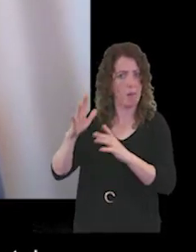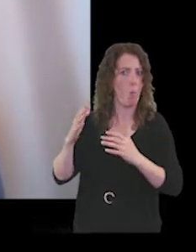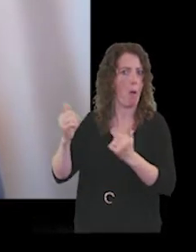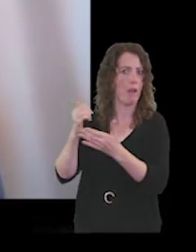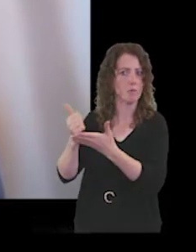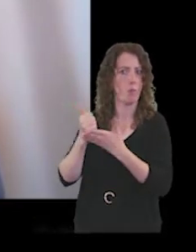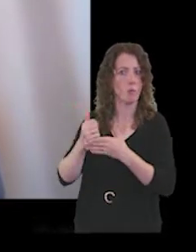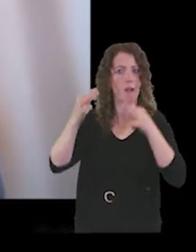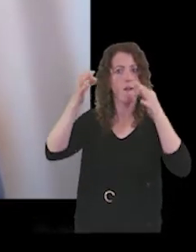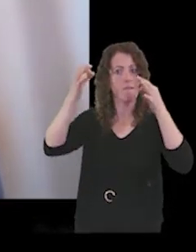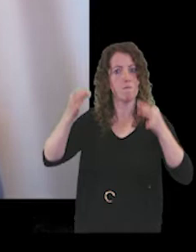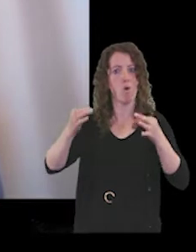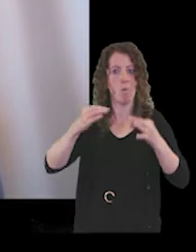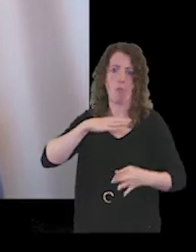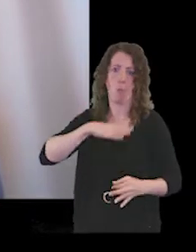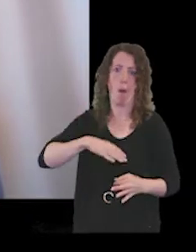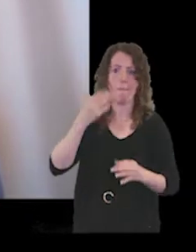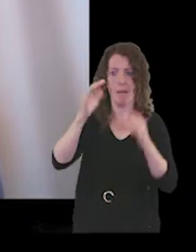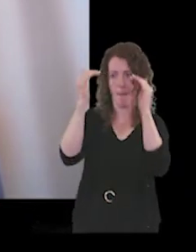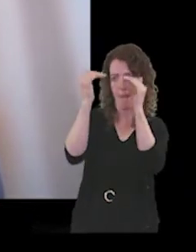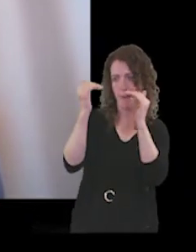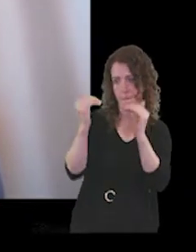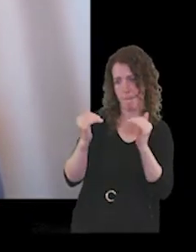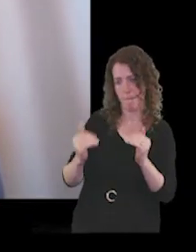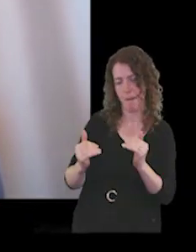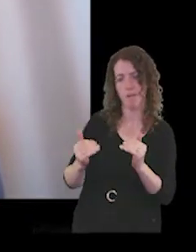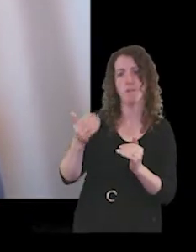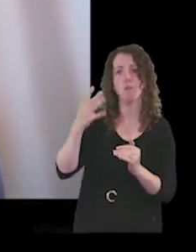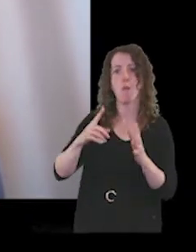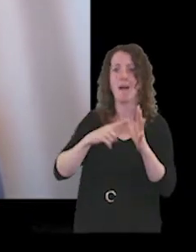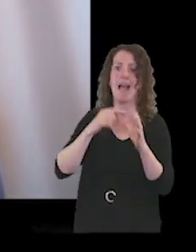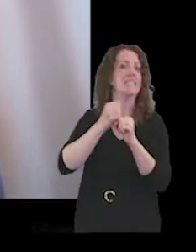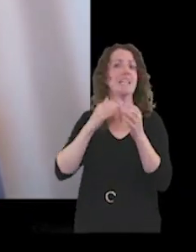requirements were met at that meeting, the AGM in 2020.